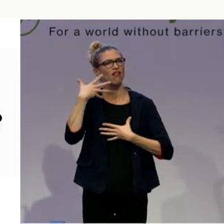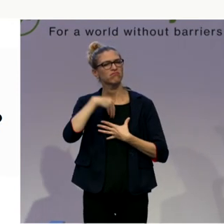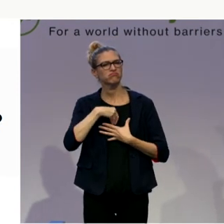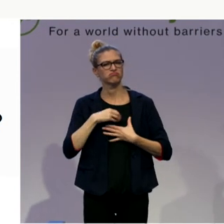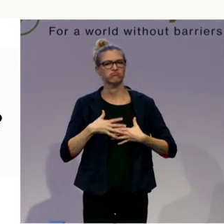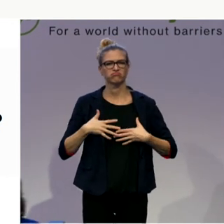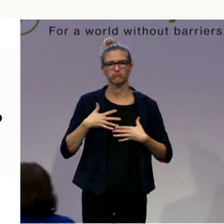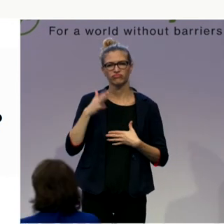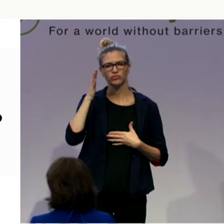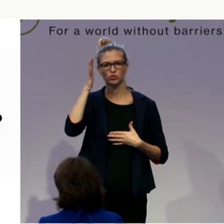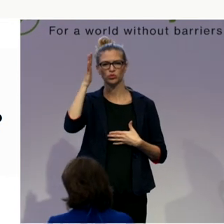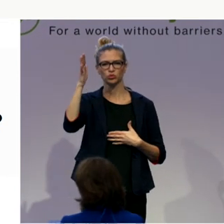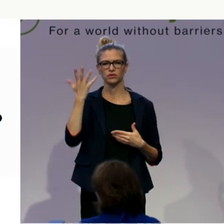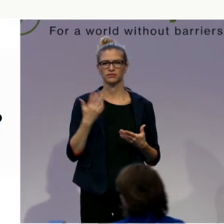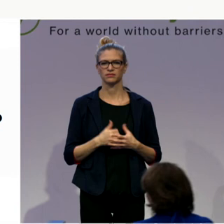Can I ask you now?